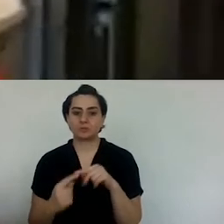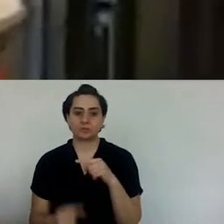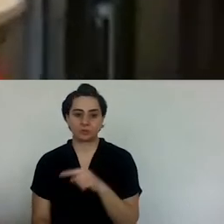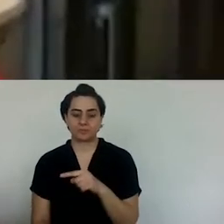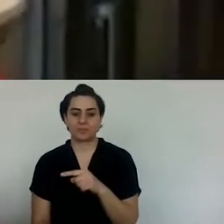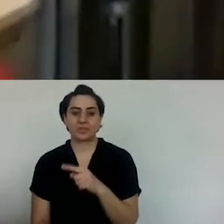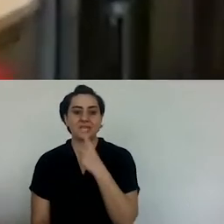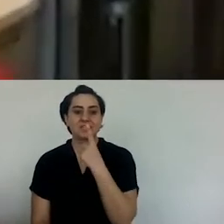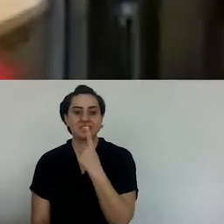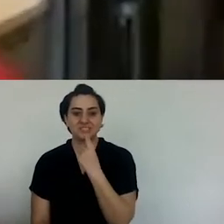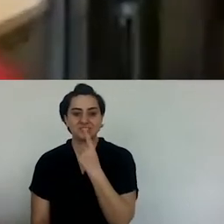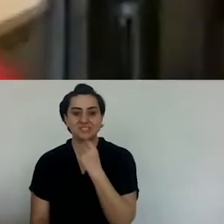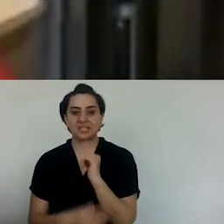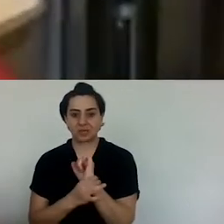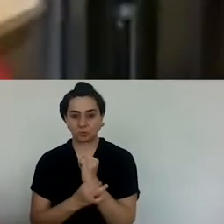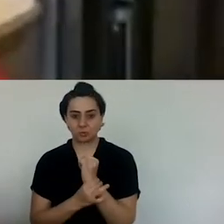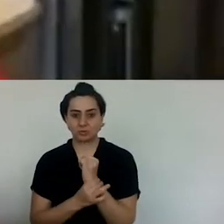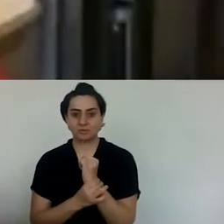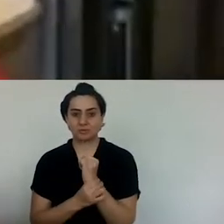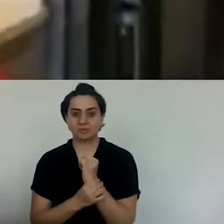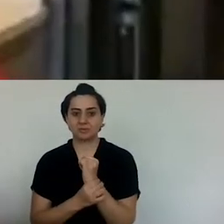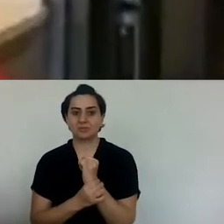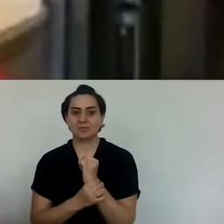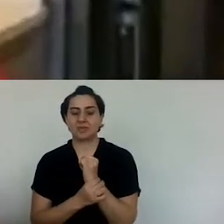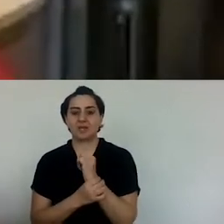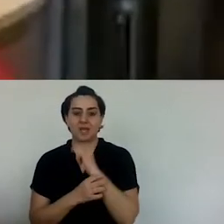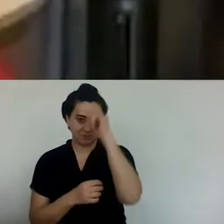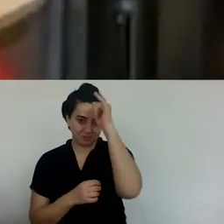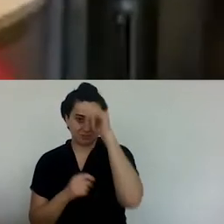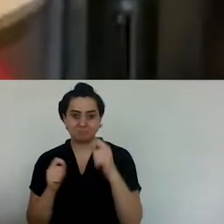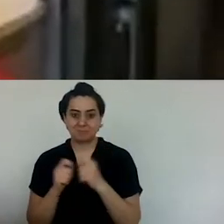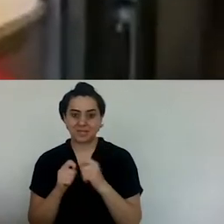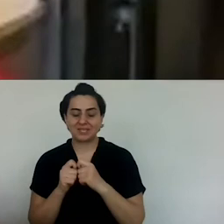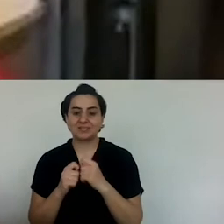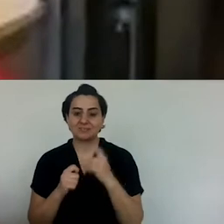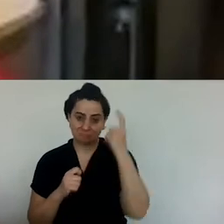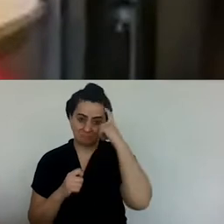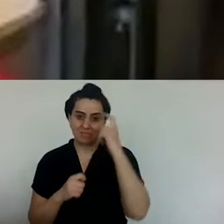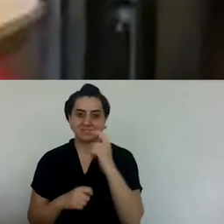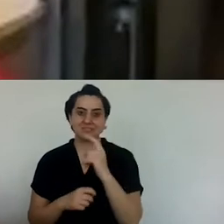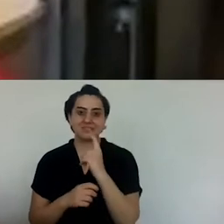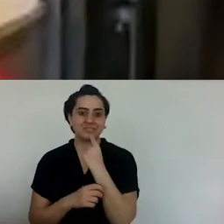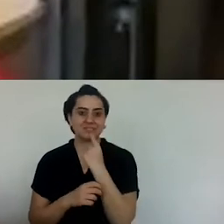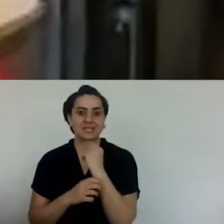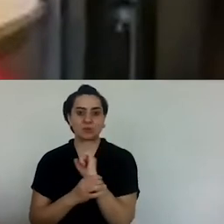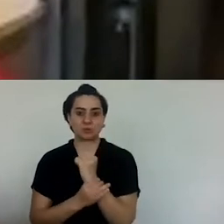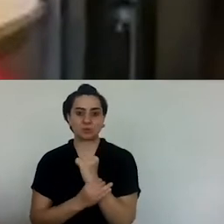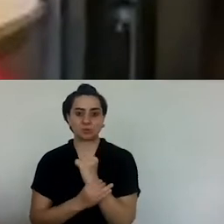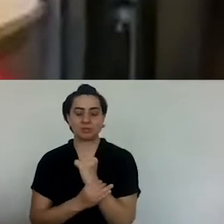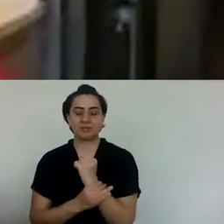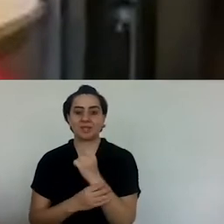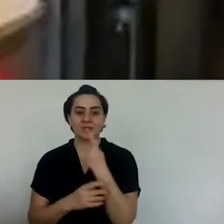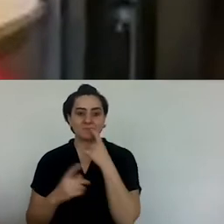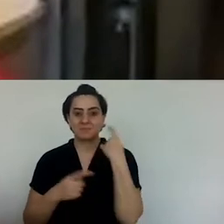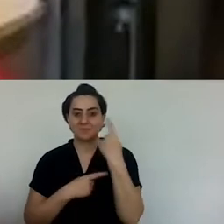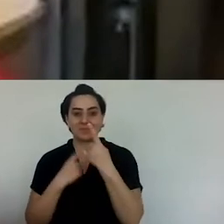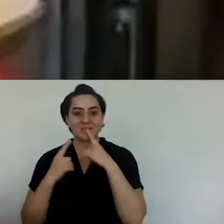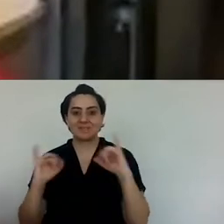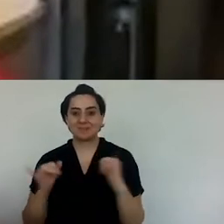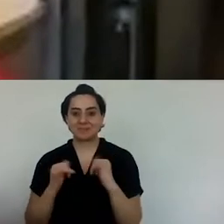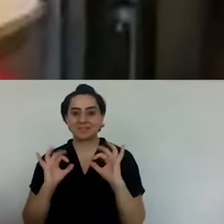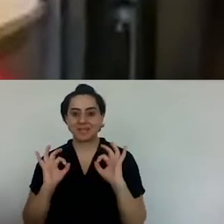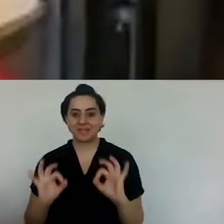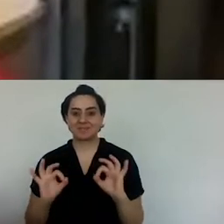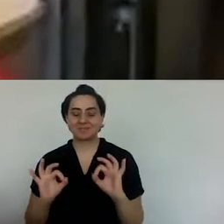Eminönü. And he was a candy master. He was the candy master of Hacı